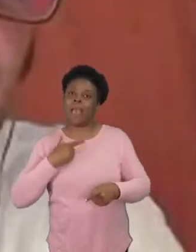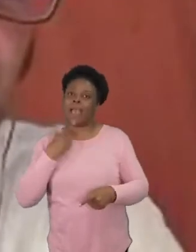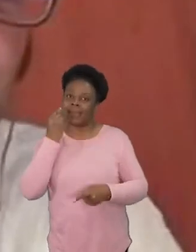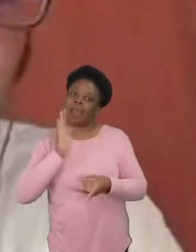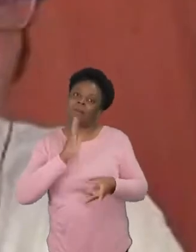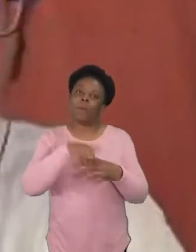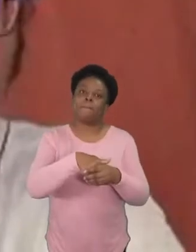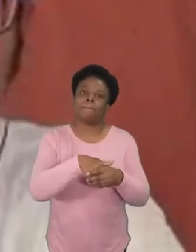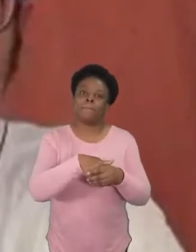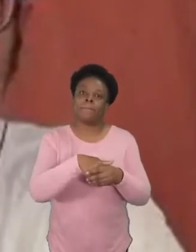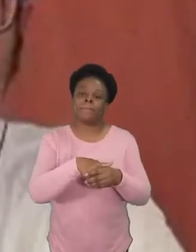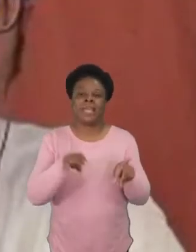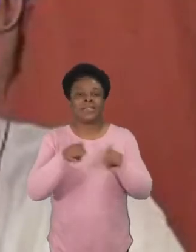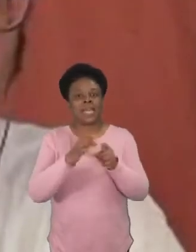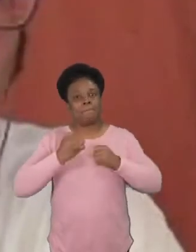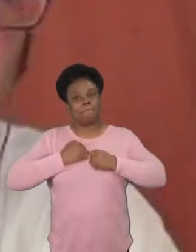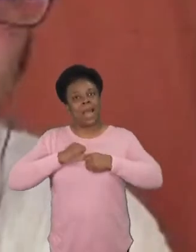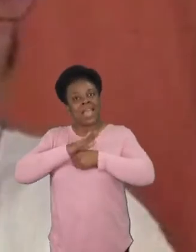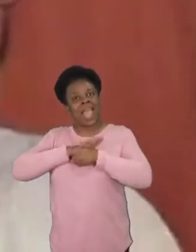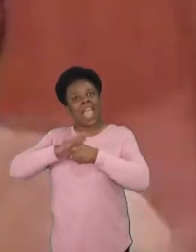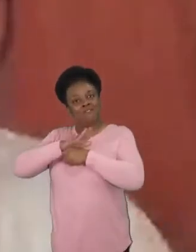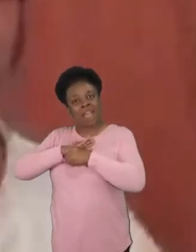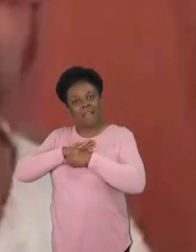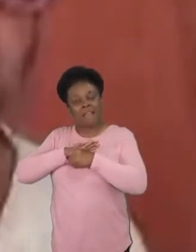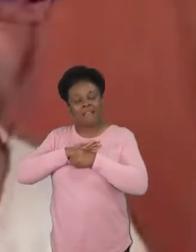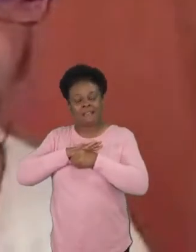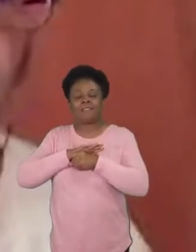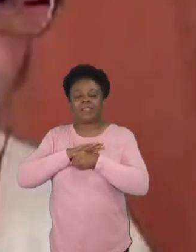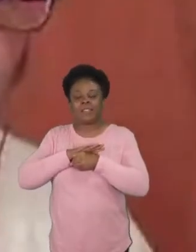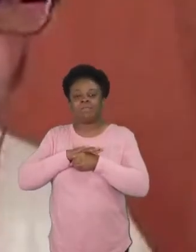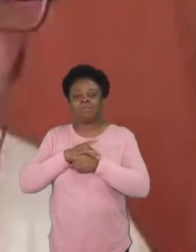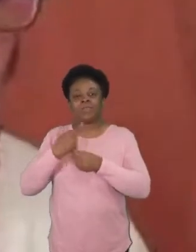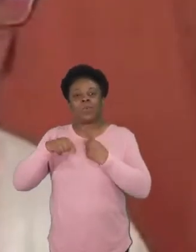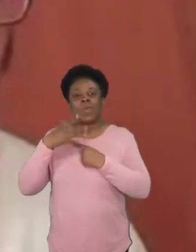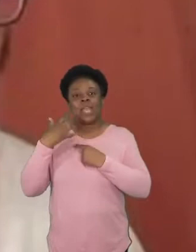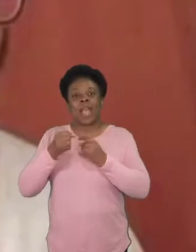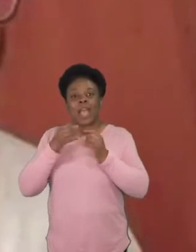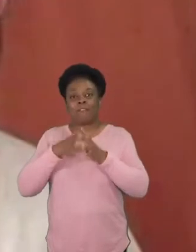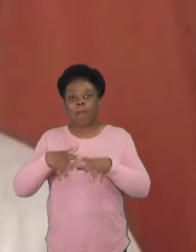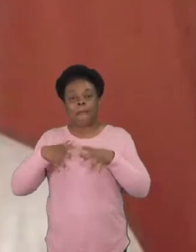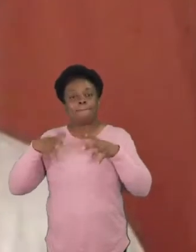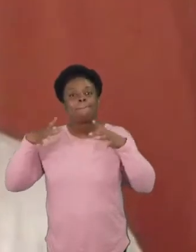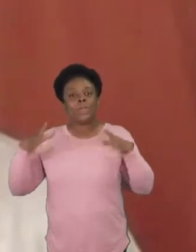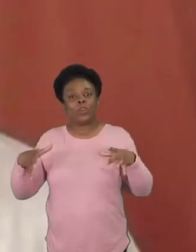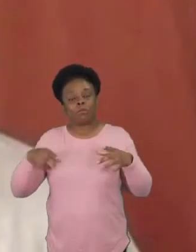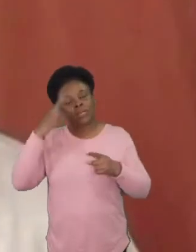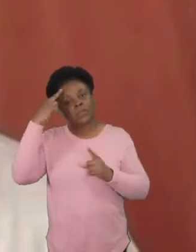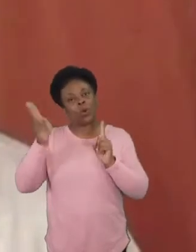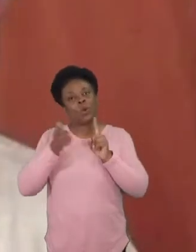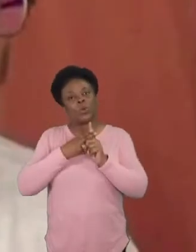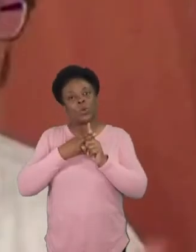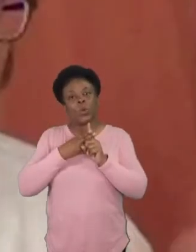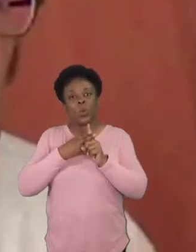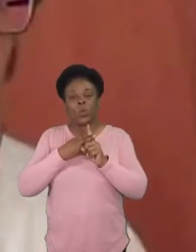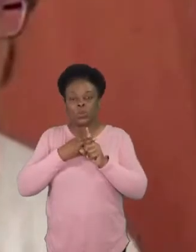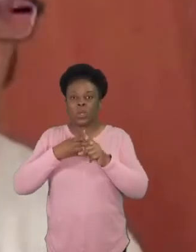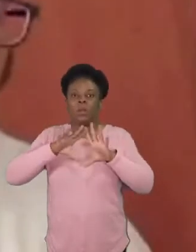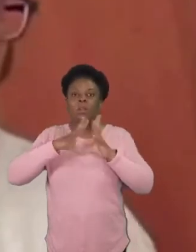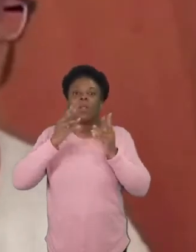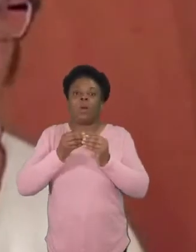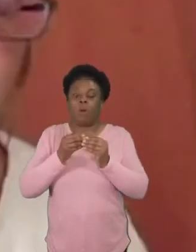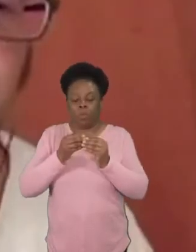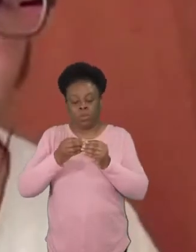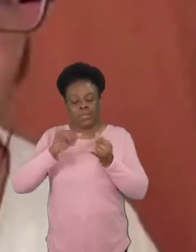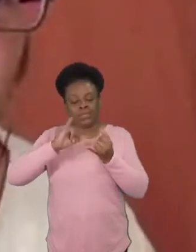looks like for us is um there there's a whole movement called the new sanctuary movement and um much of it